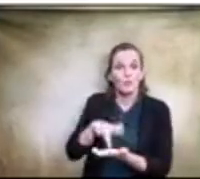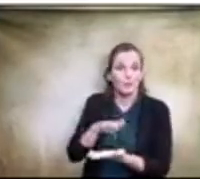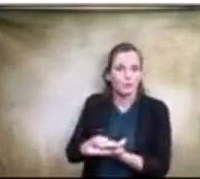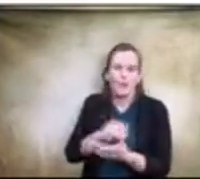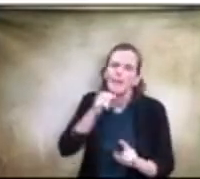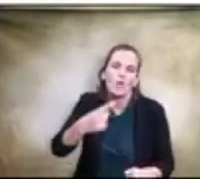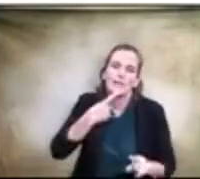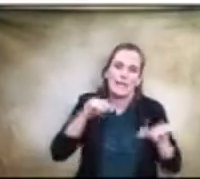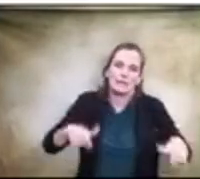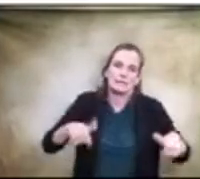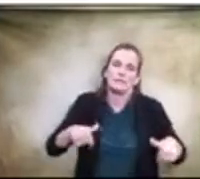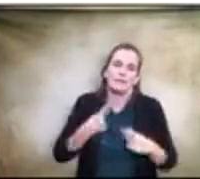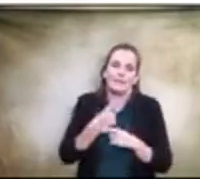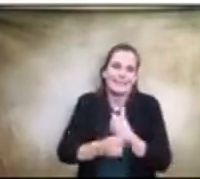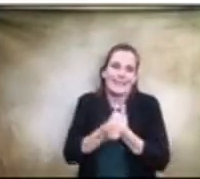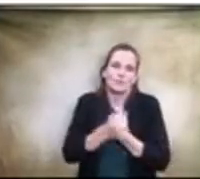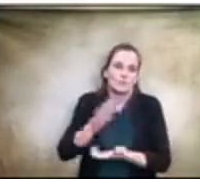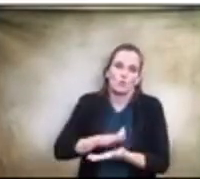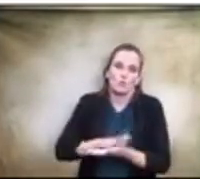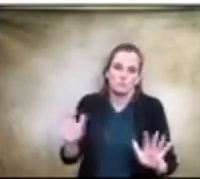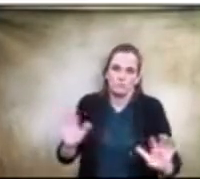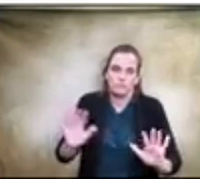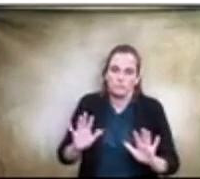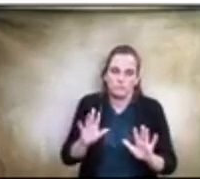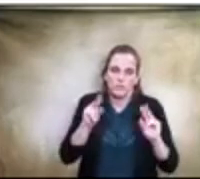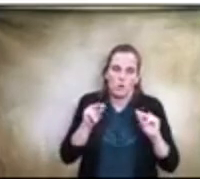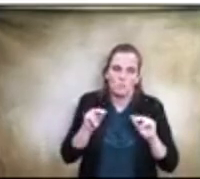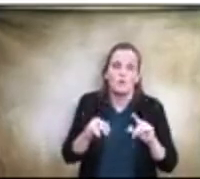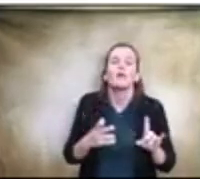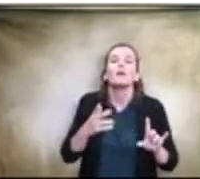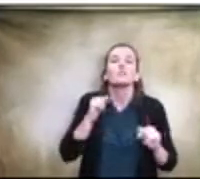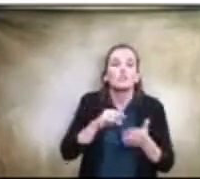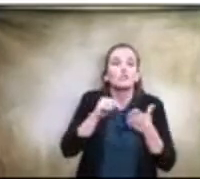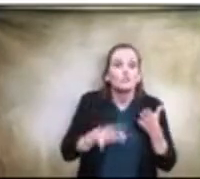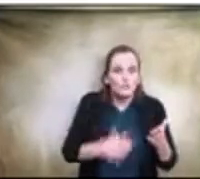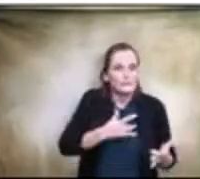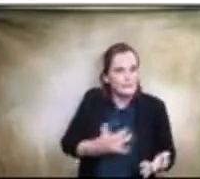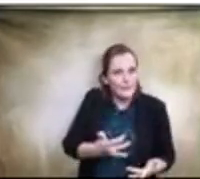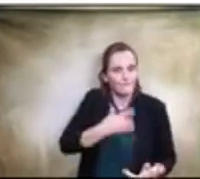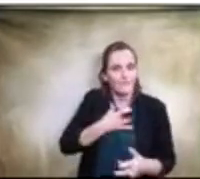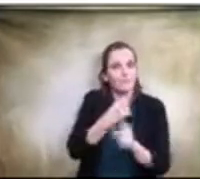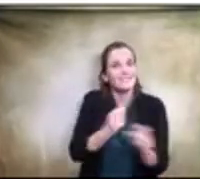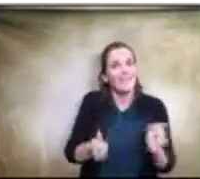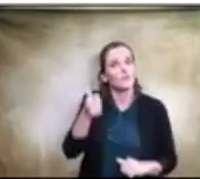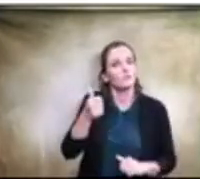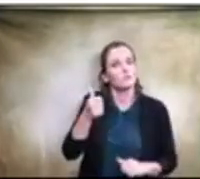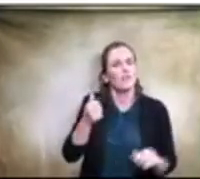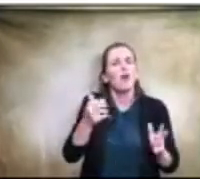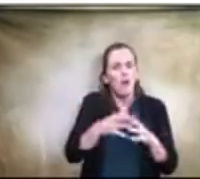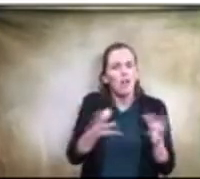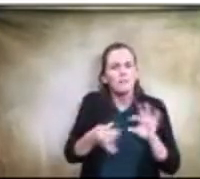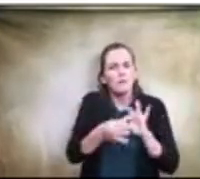articulating. I'm just simply articulating that they feel safer. A lot of that stems from the relationship that they build